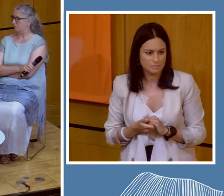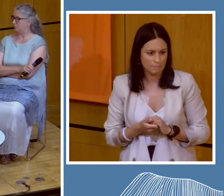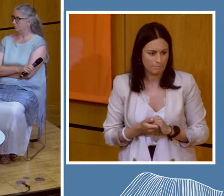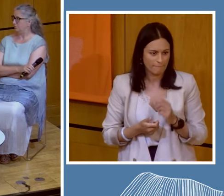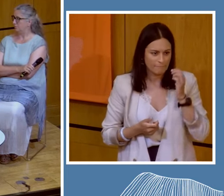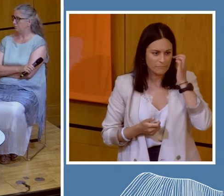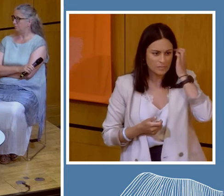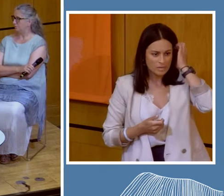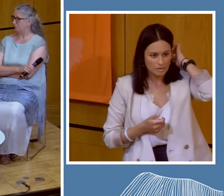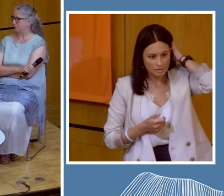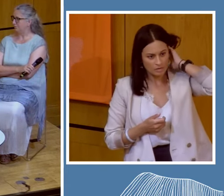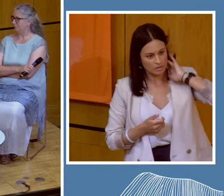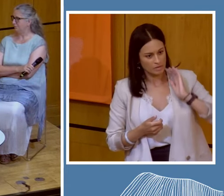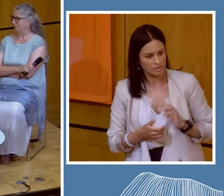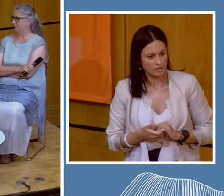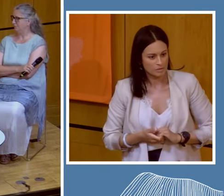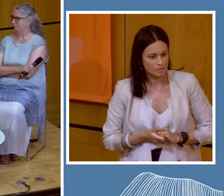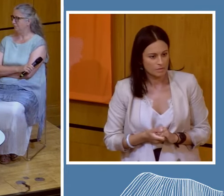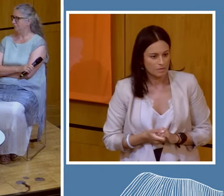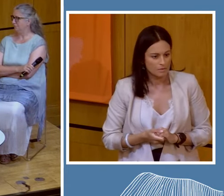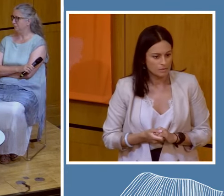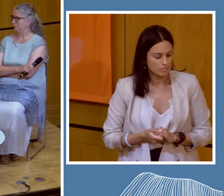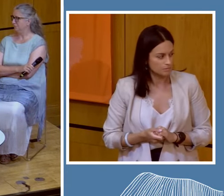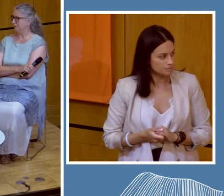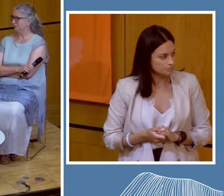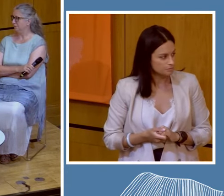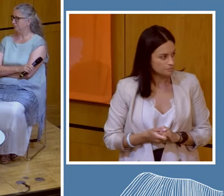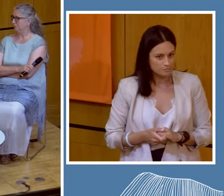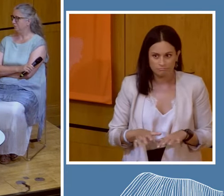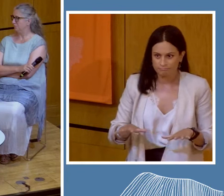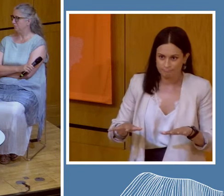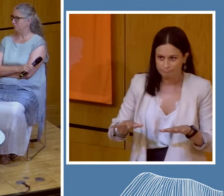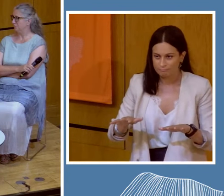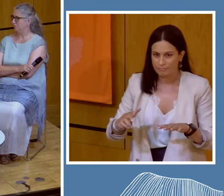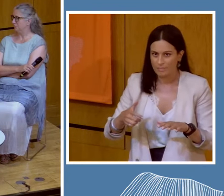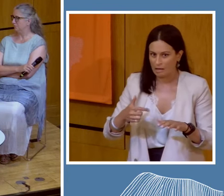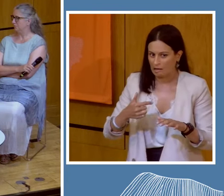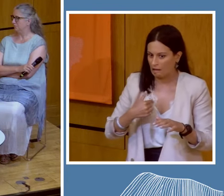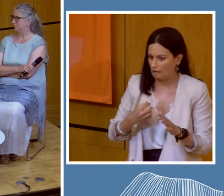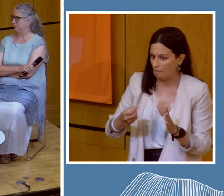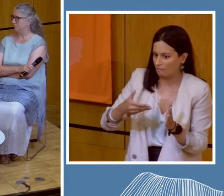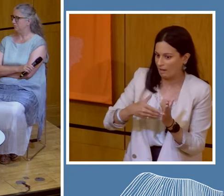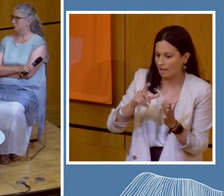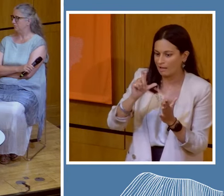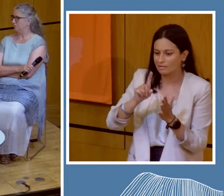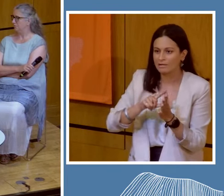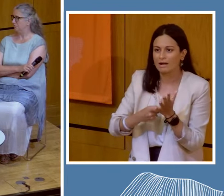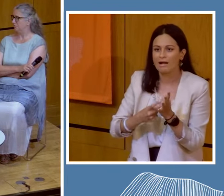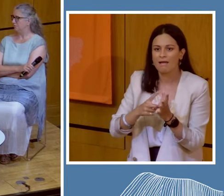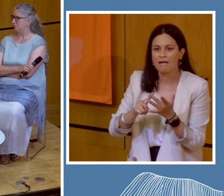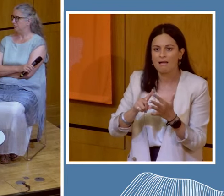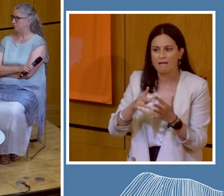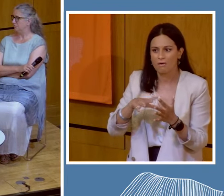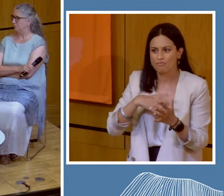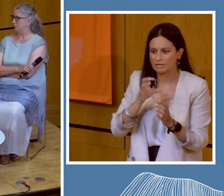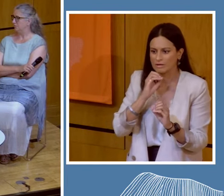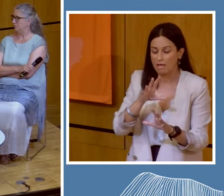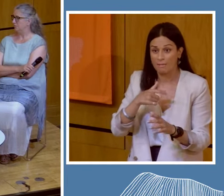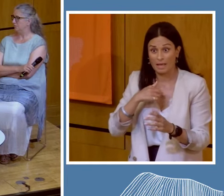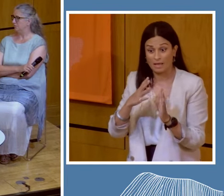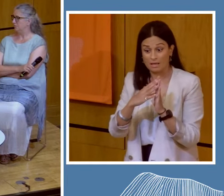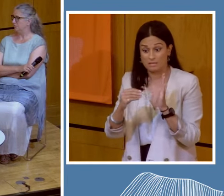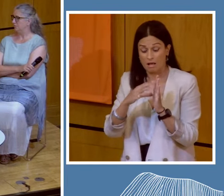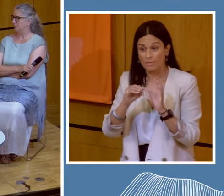just add in a final... Sorry, then. But I'm essentially just adding to what Claire was saying. You know, in the example I